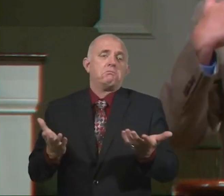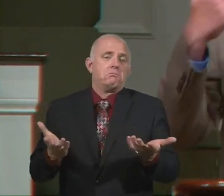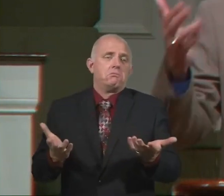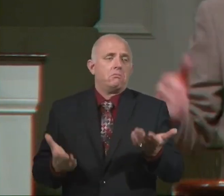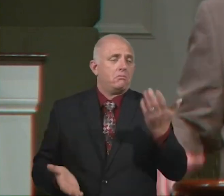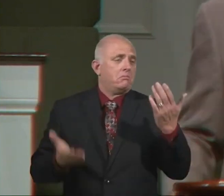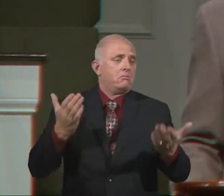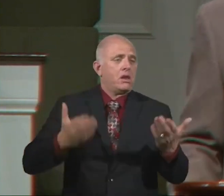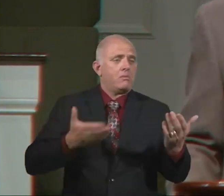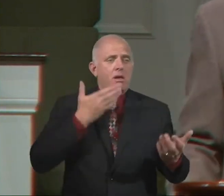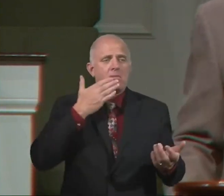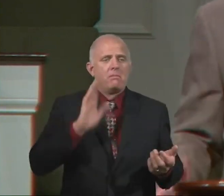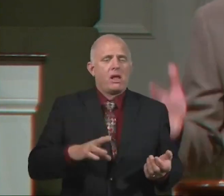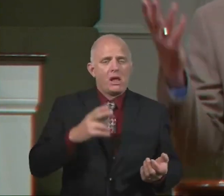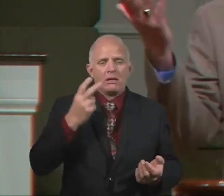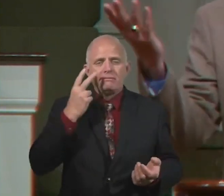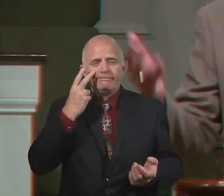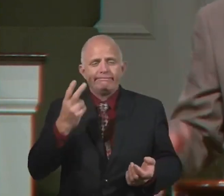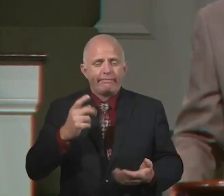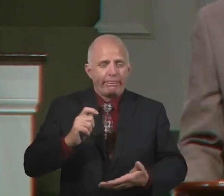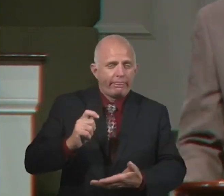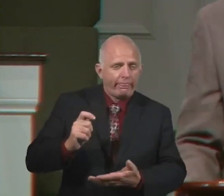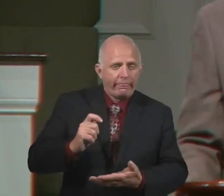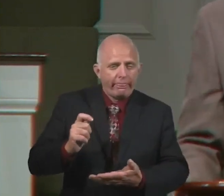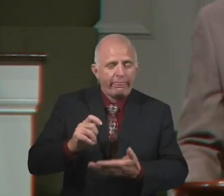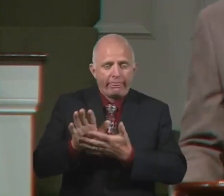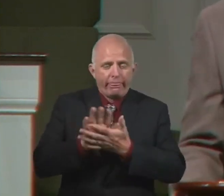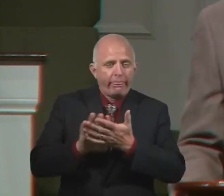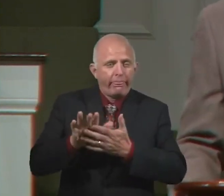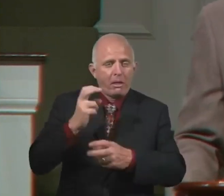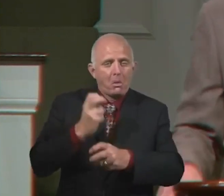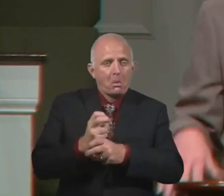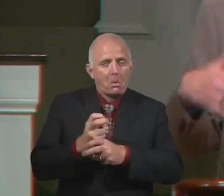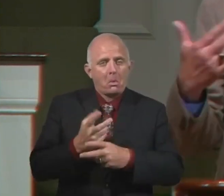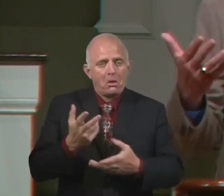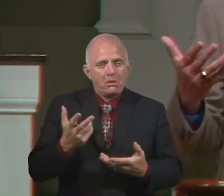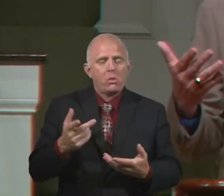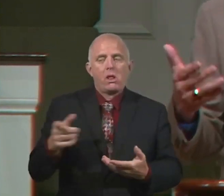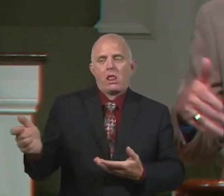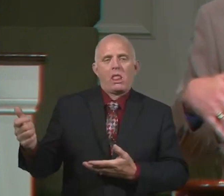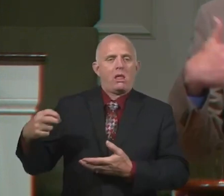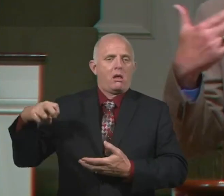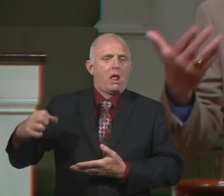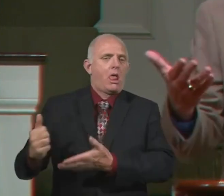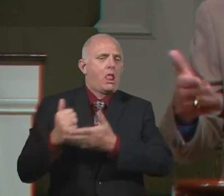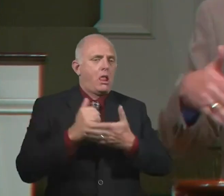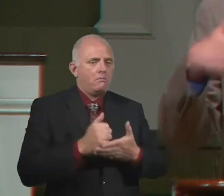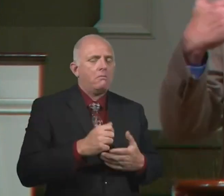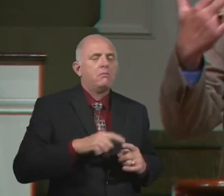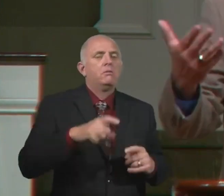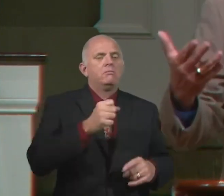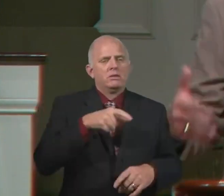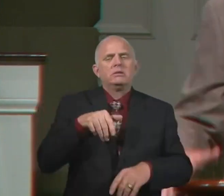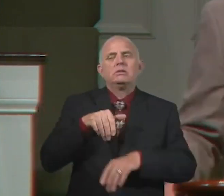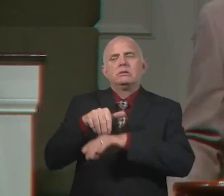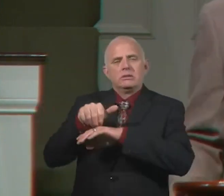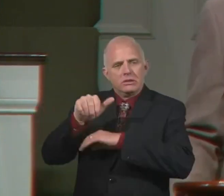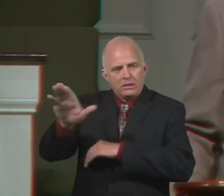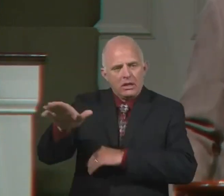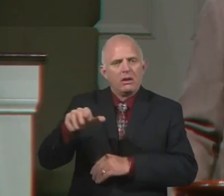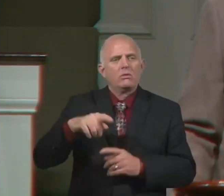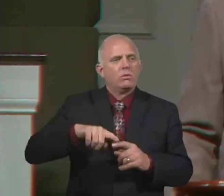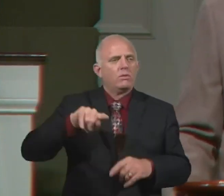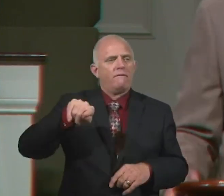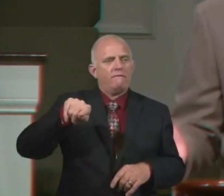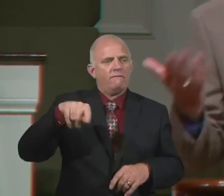communicated that way. And, of course, he communicated with the different churches of Philippians and Ephesians and Colossians